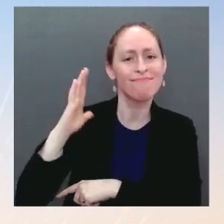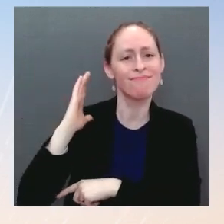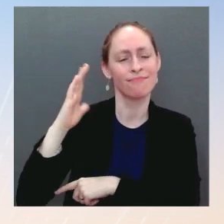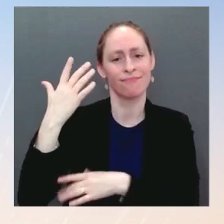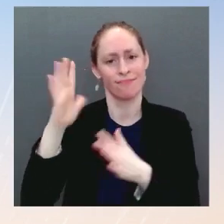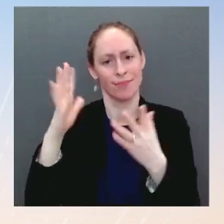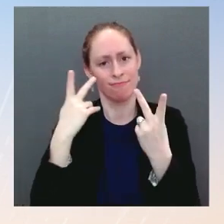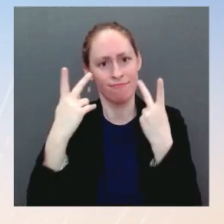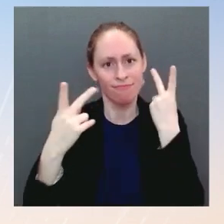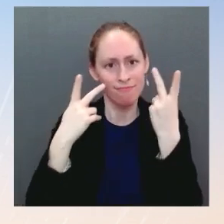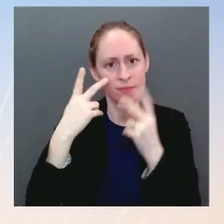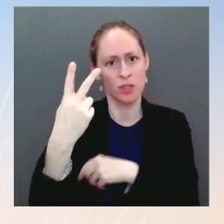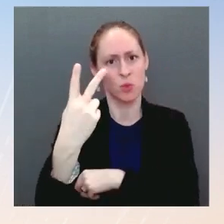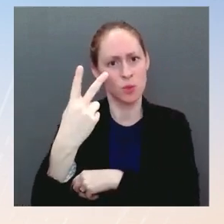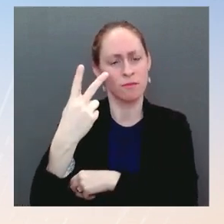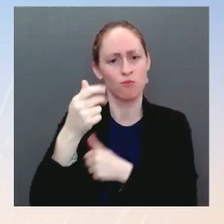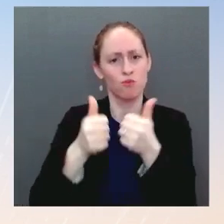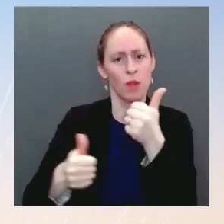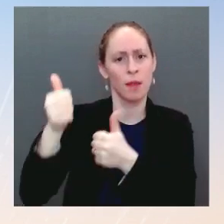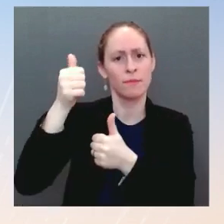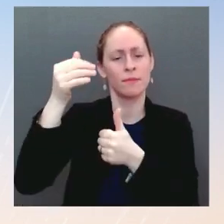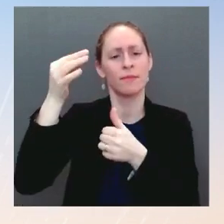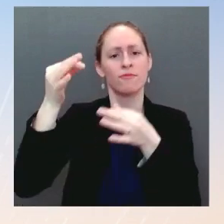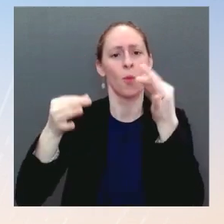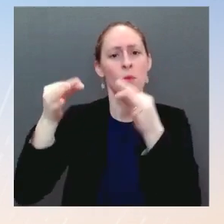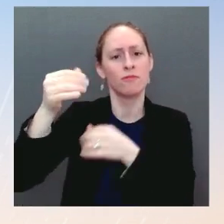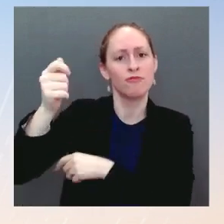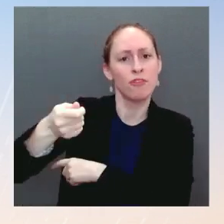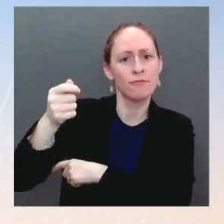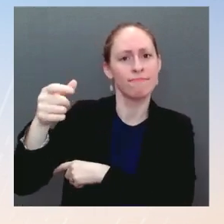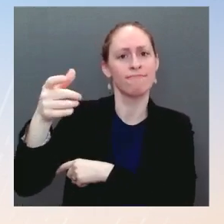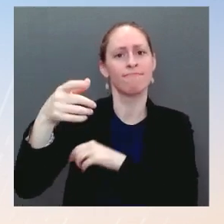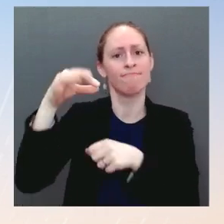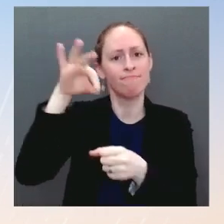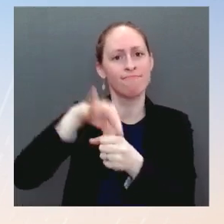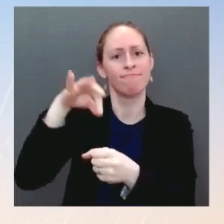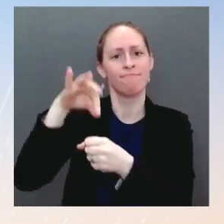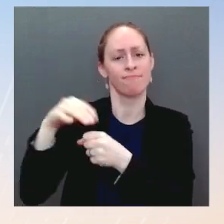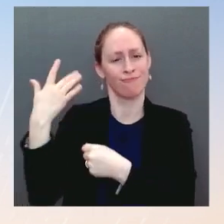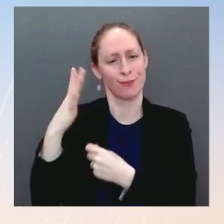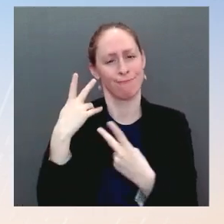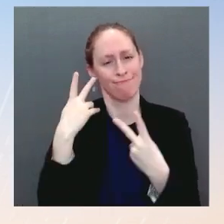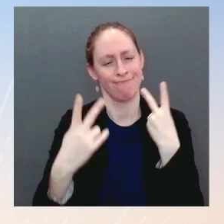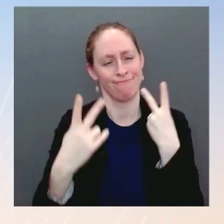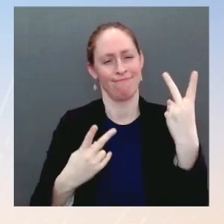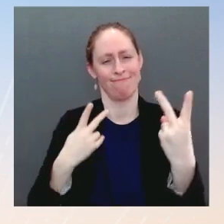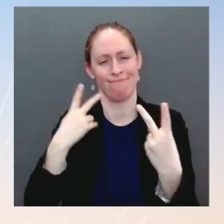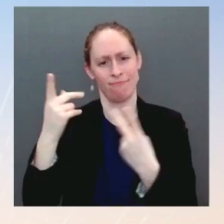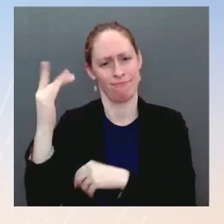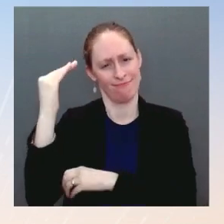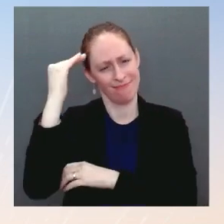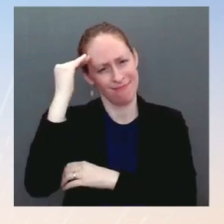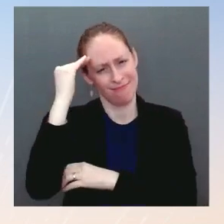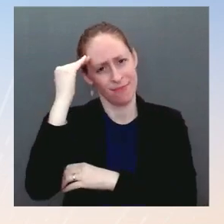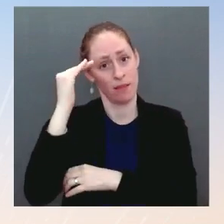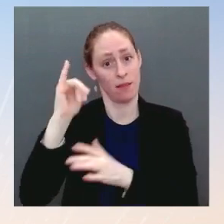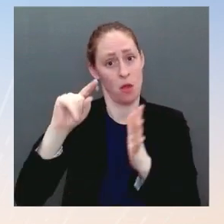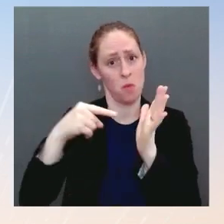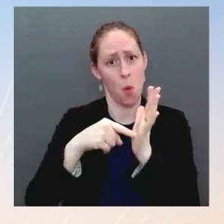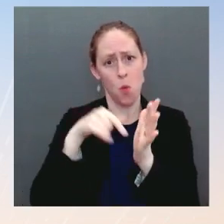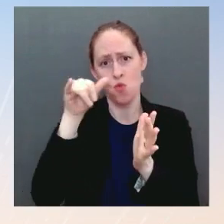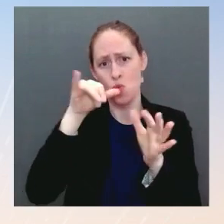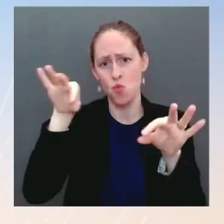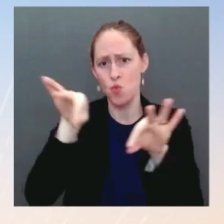takes his role seriously, including the importance of the consultation with the Senate. Is there anything you can add on